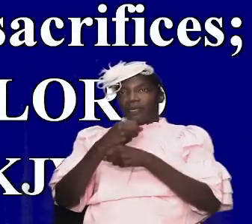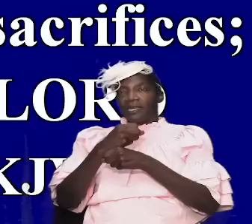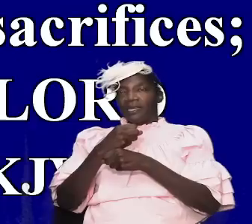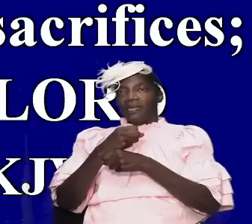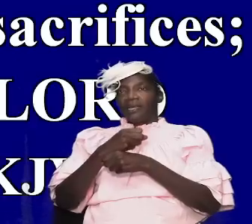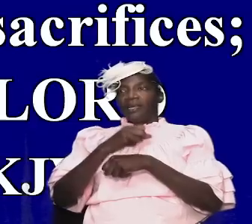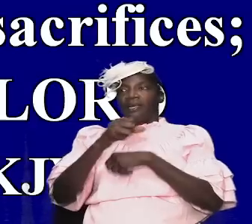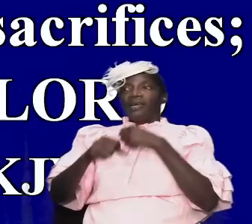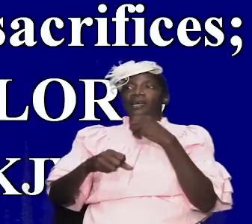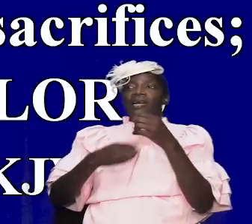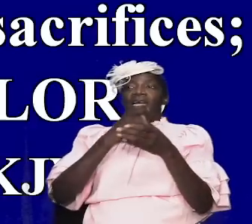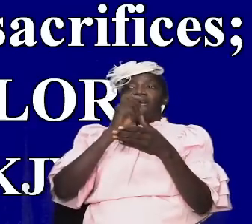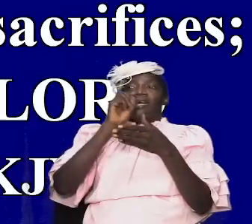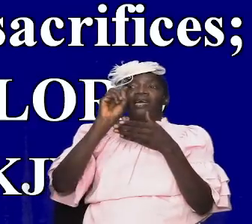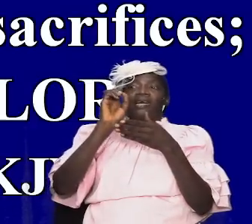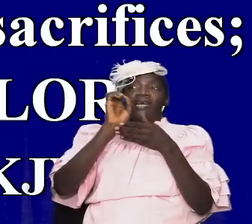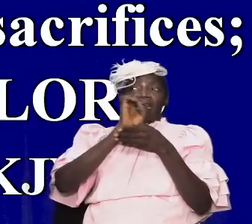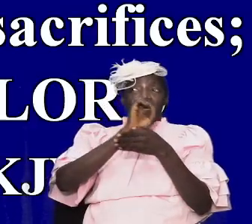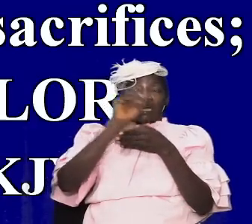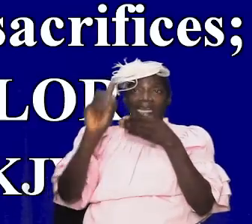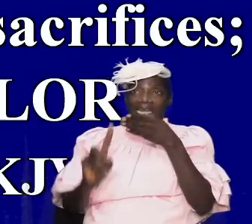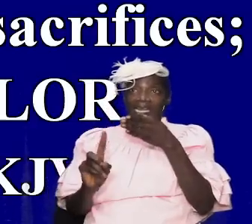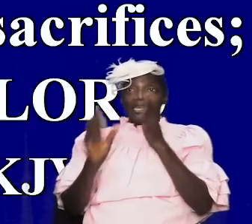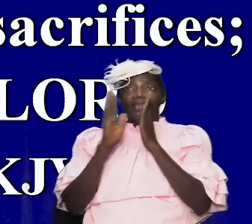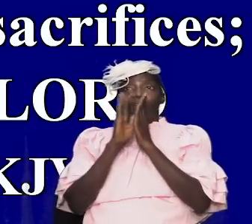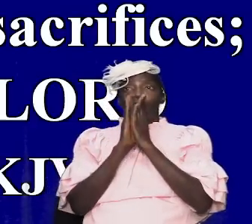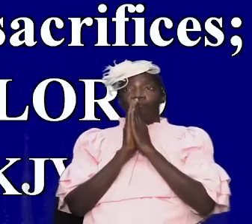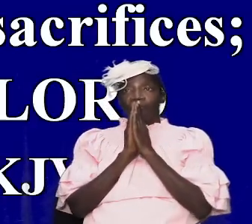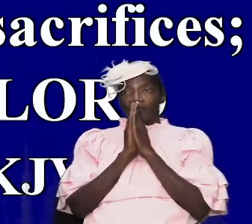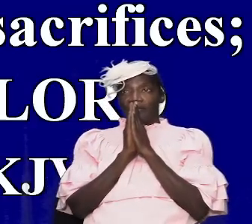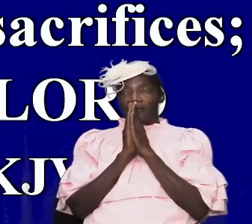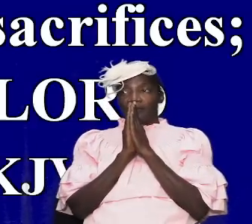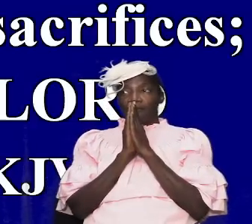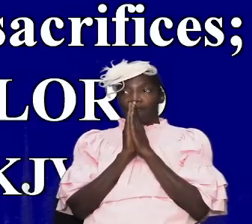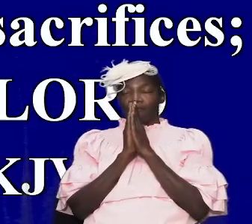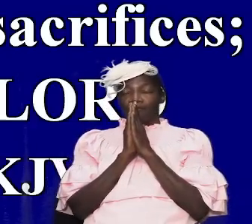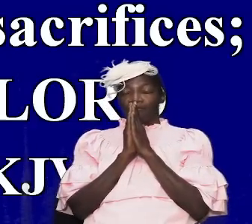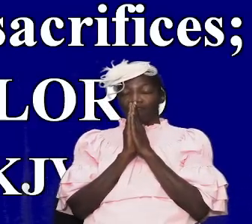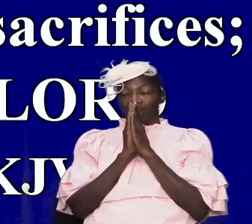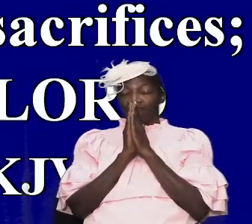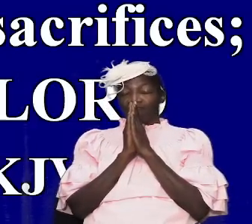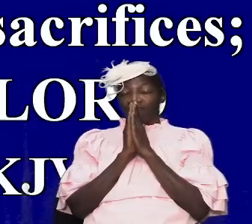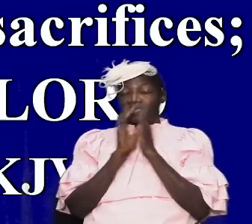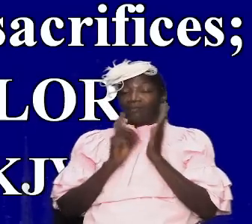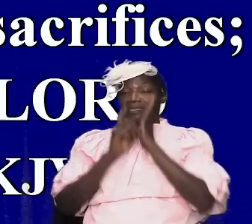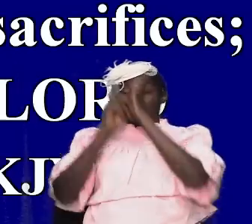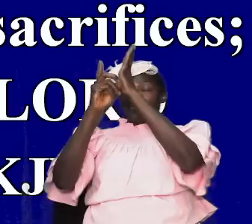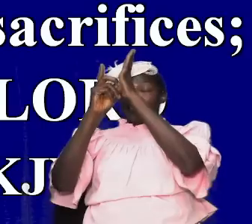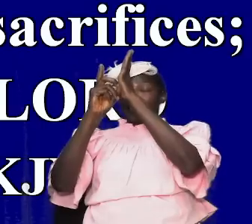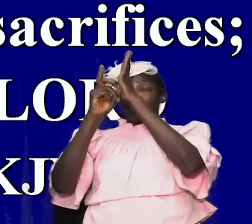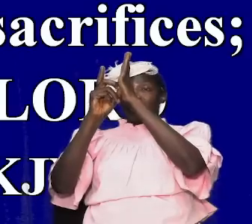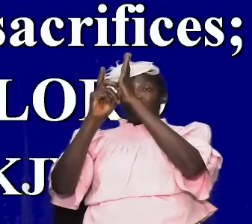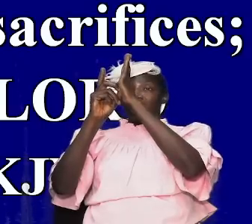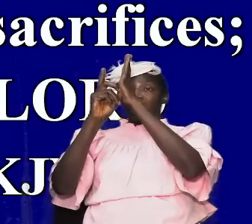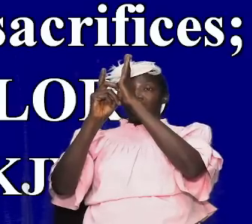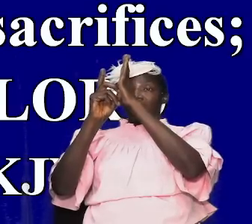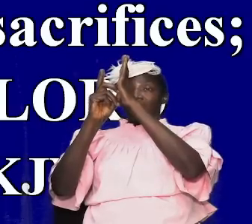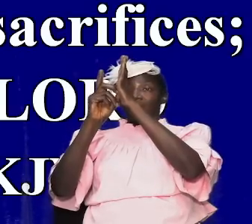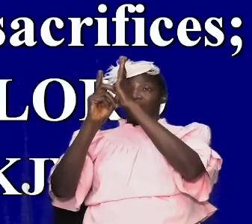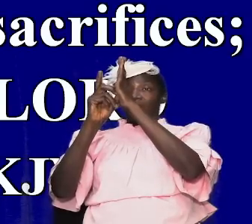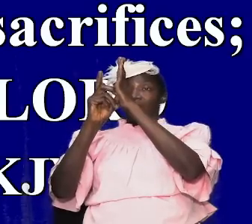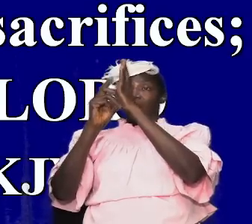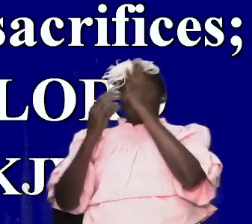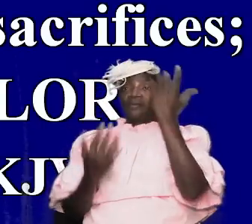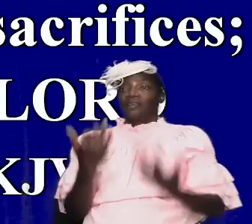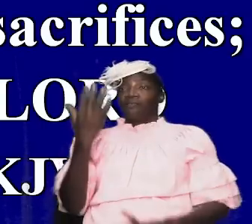an end of praying this is after the tabernacle was finished no it was a dedication of the tabernacle solomon had made an end